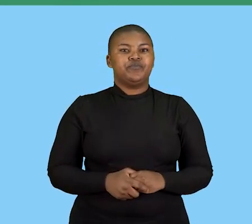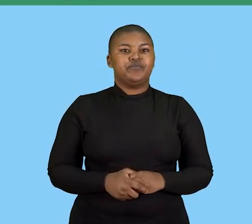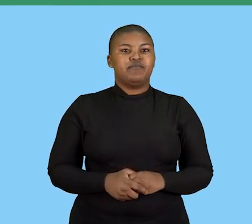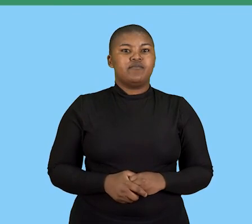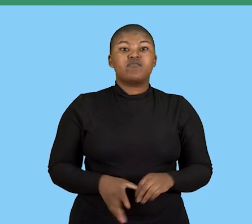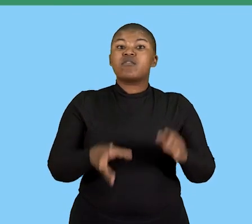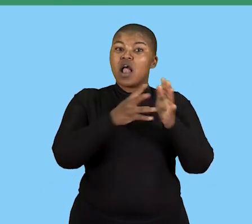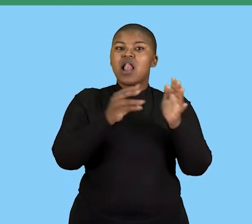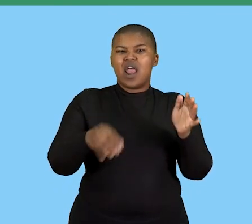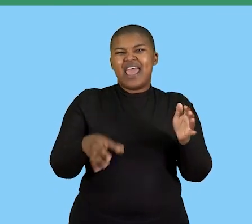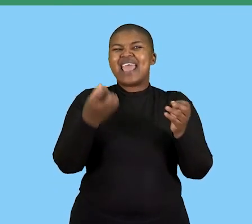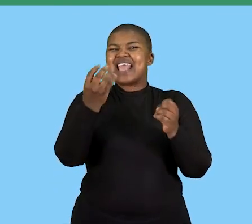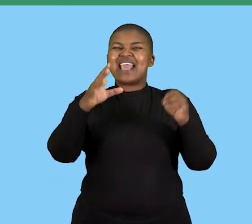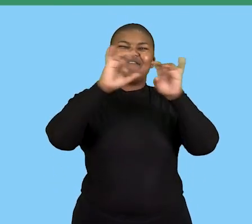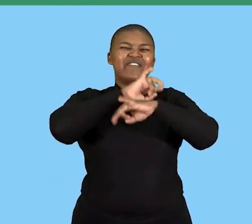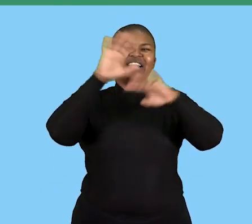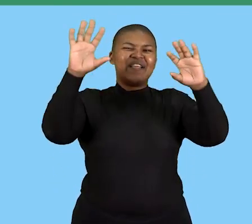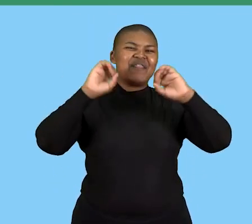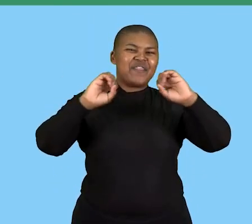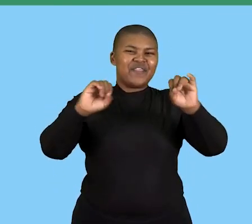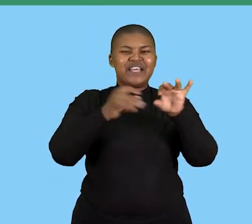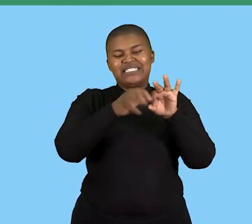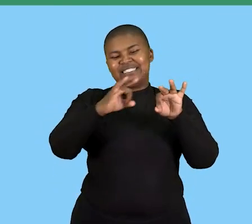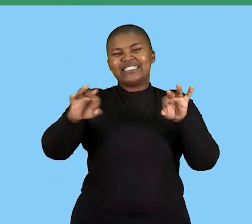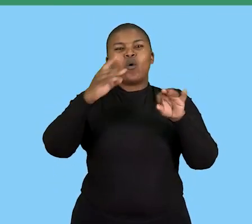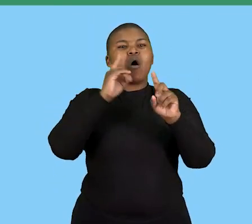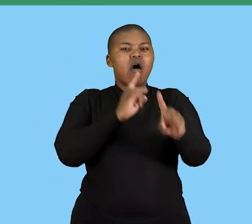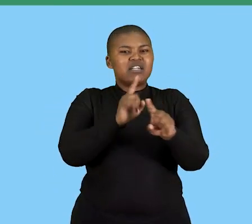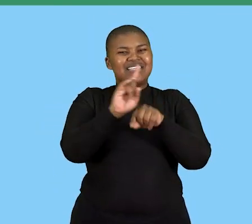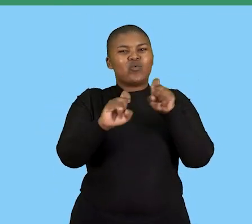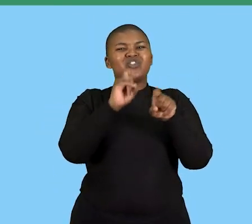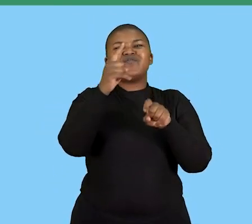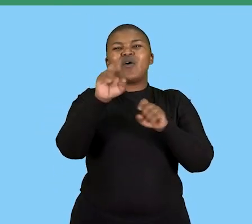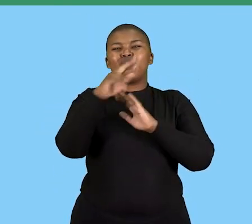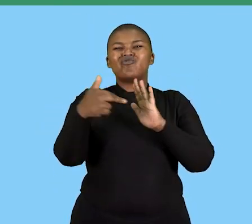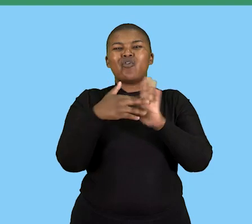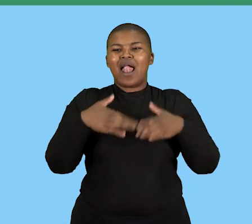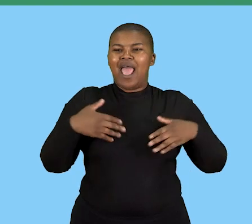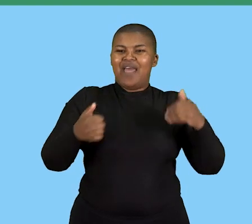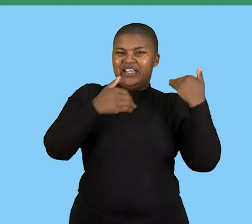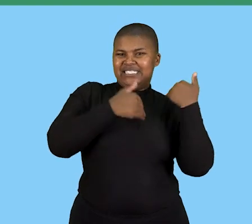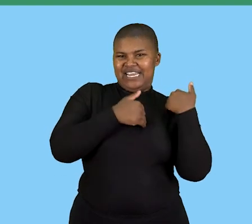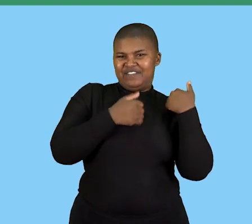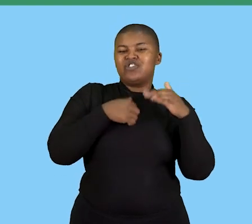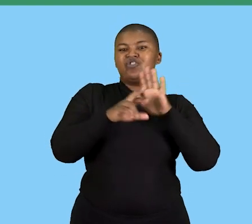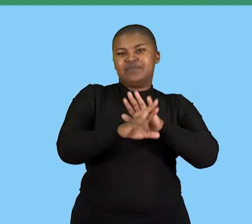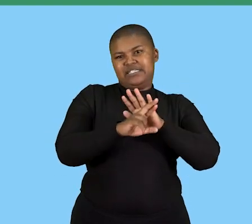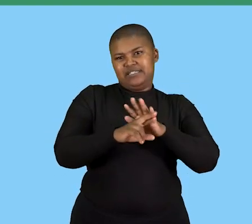another one is that learners provide unclear sentences when responding to questions on the role of health and safety